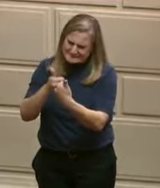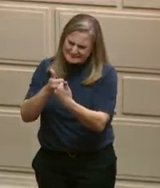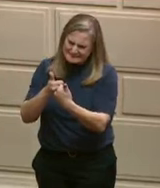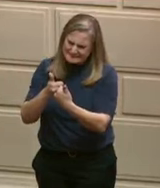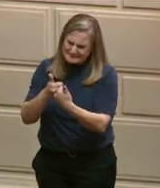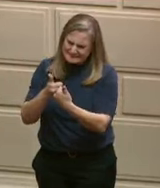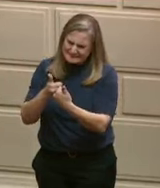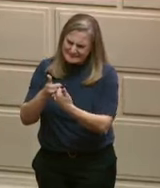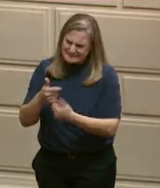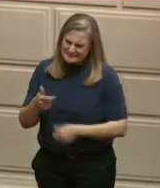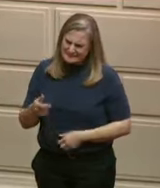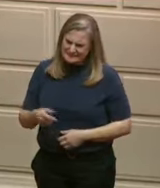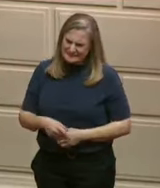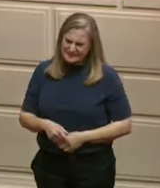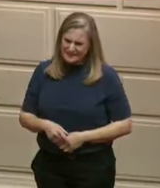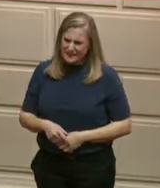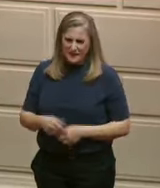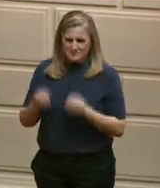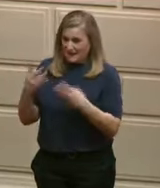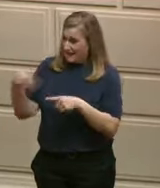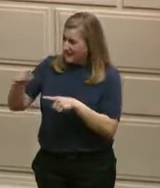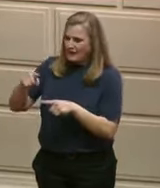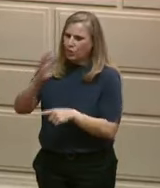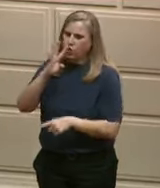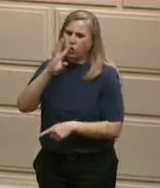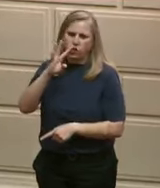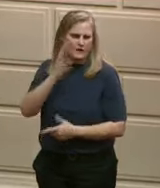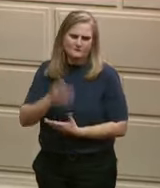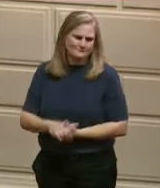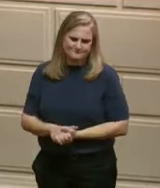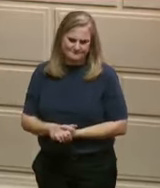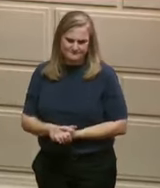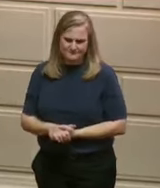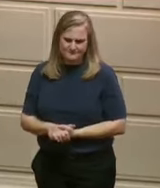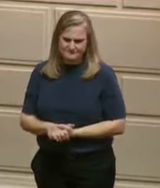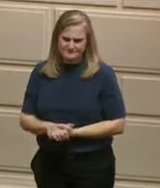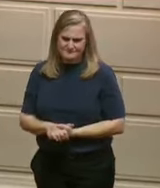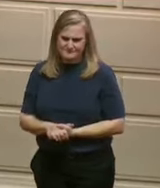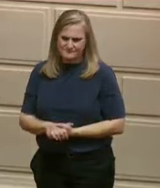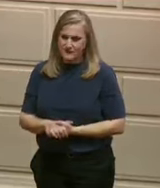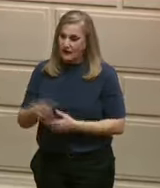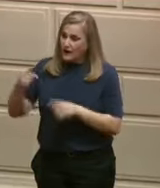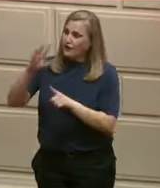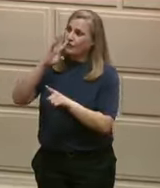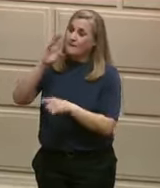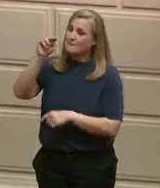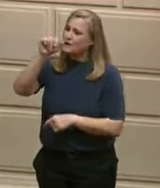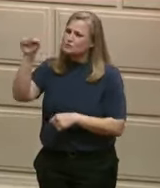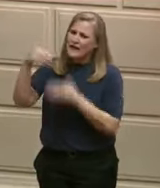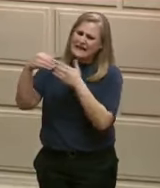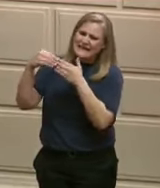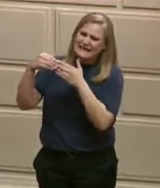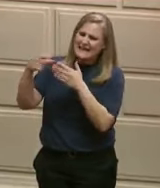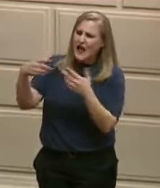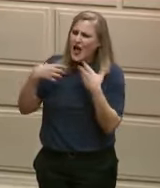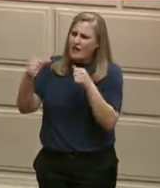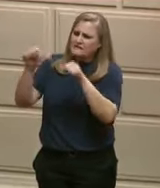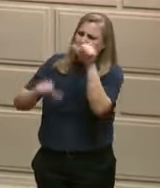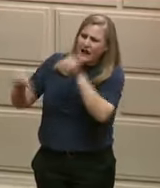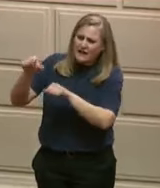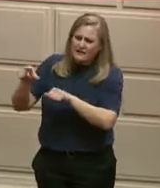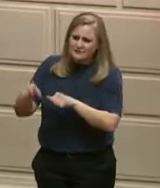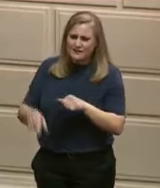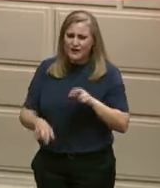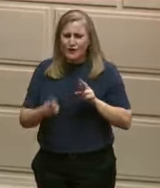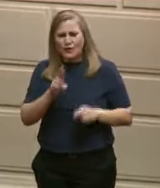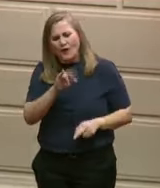painted, and talked about how Massachusetts is a leader in life science and that Rhode Island could be as